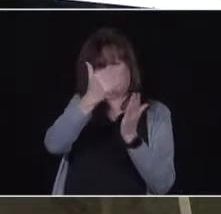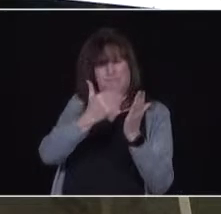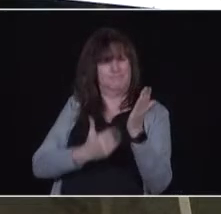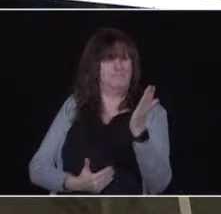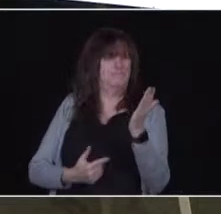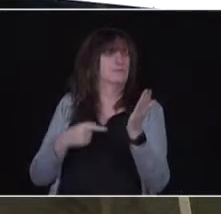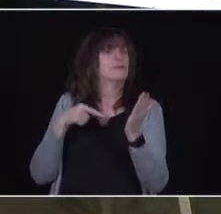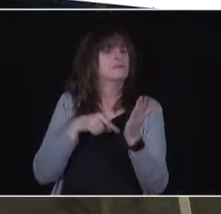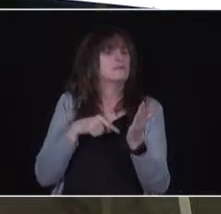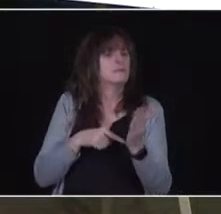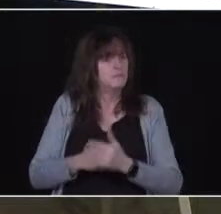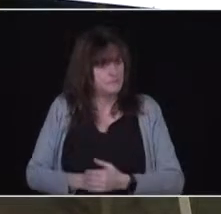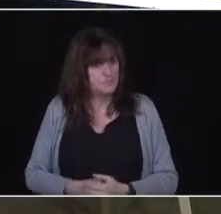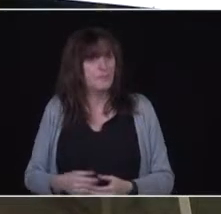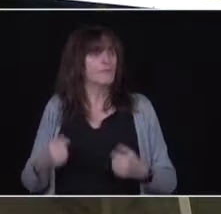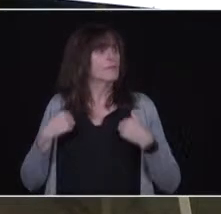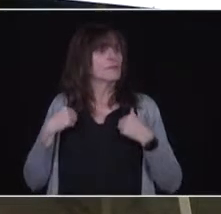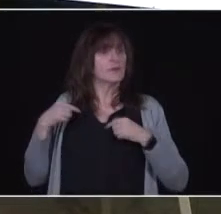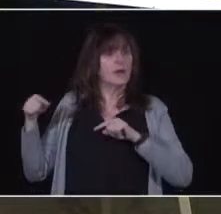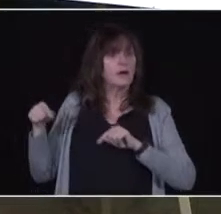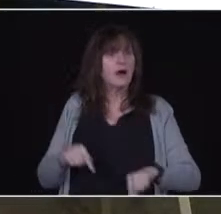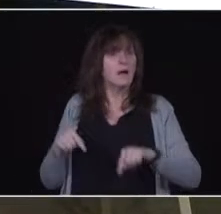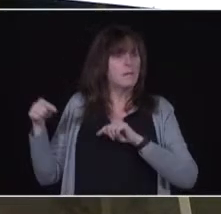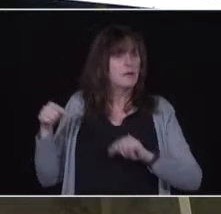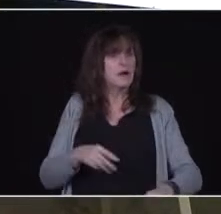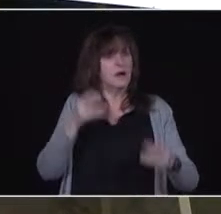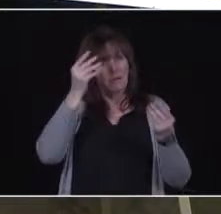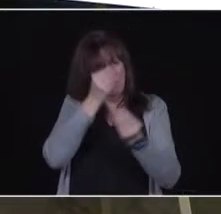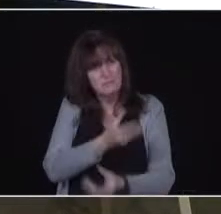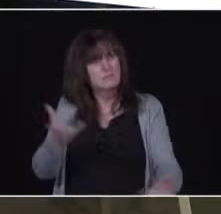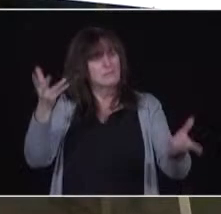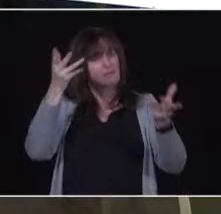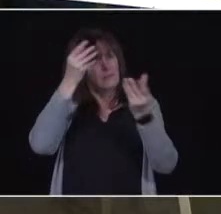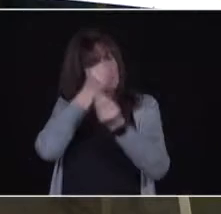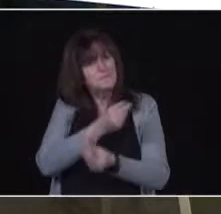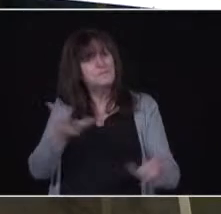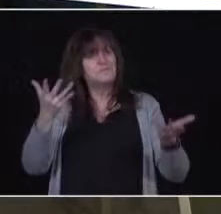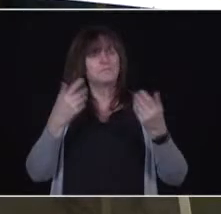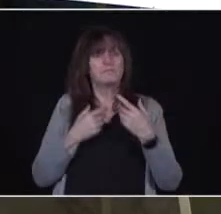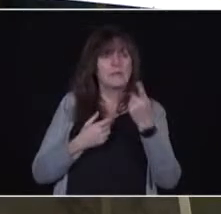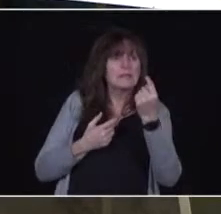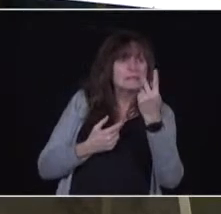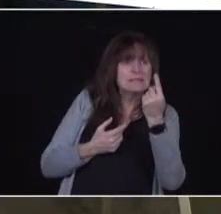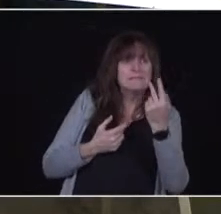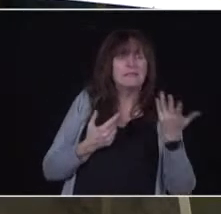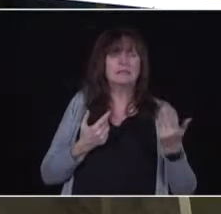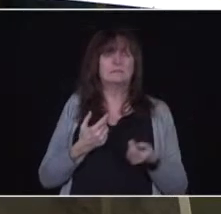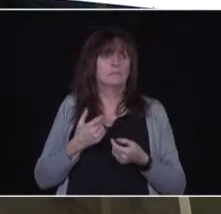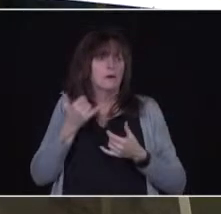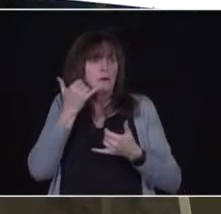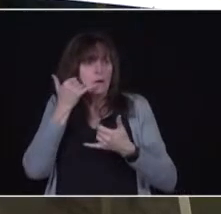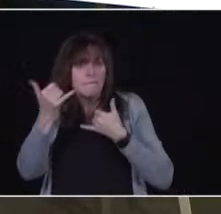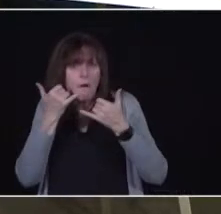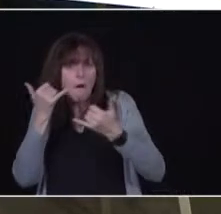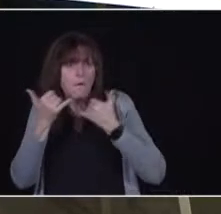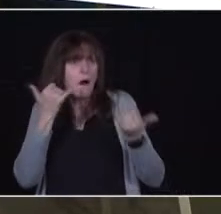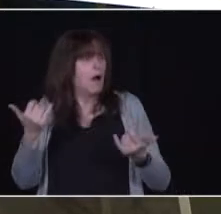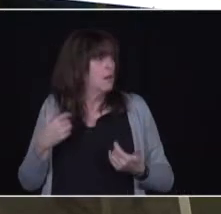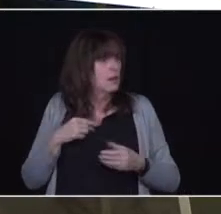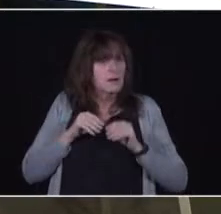podium to public service announcements through the media, through phone calls and from the public health units themselves. It will gain opportunity.